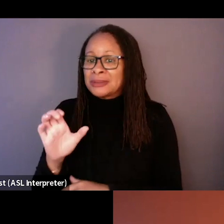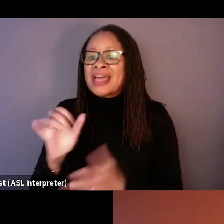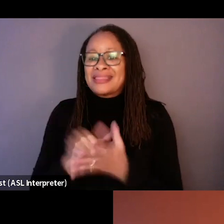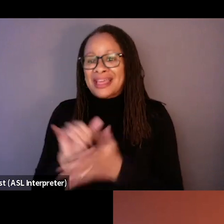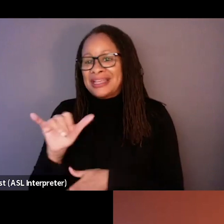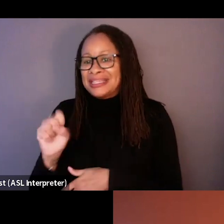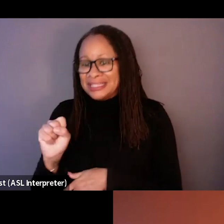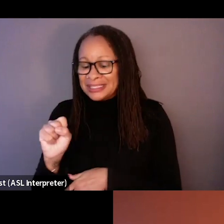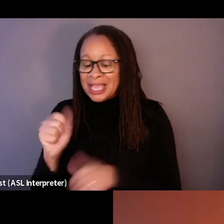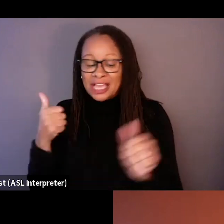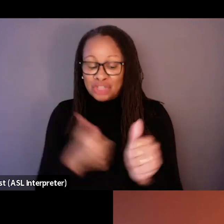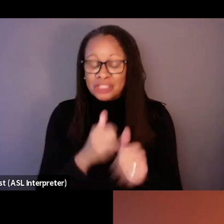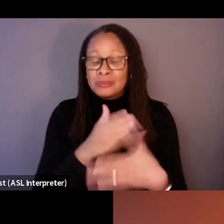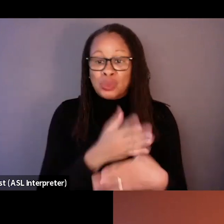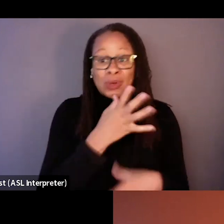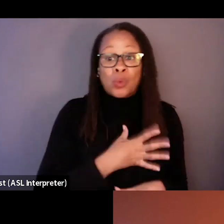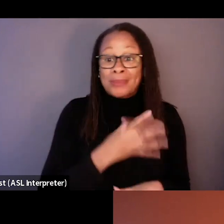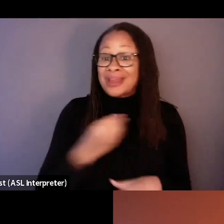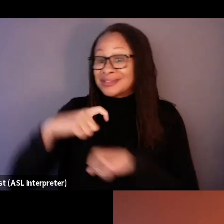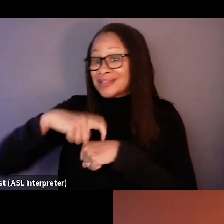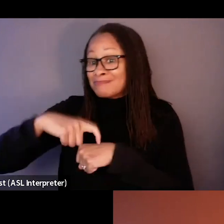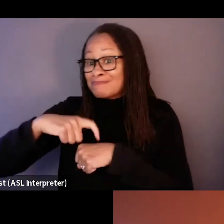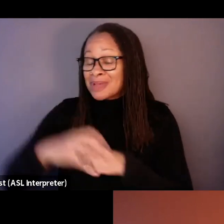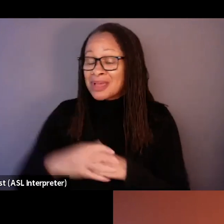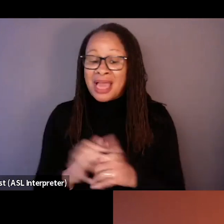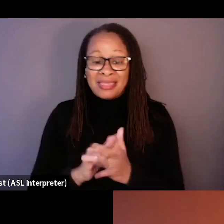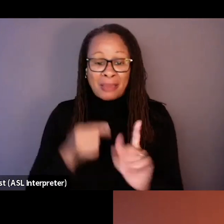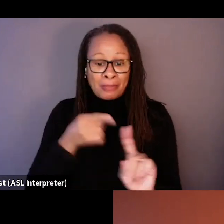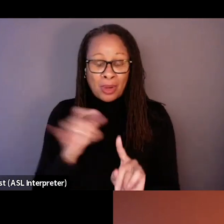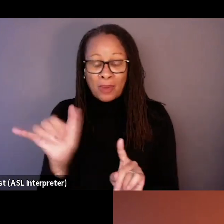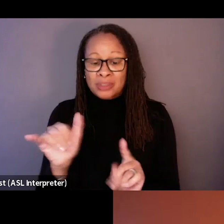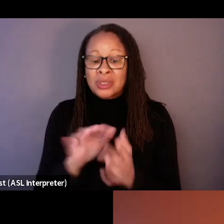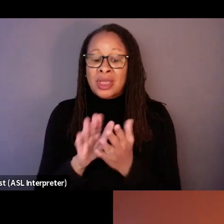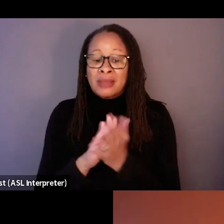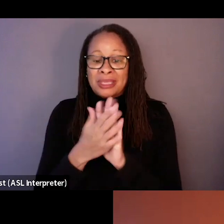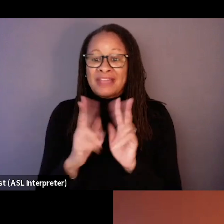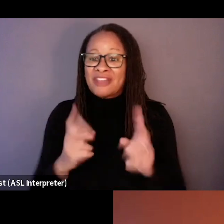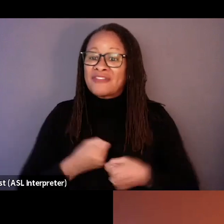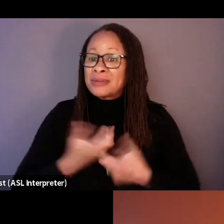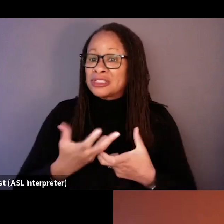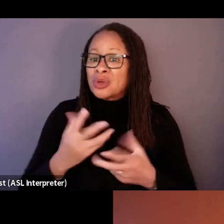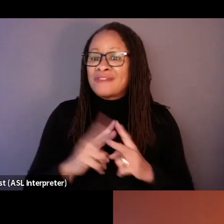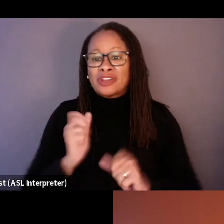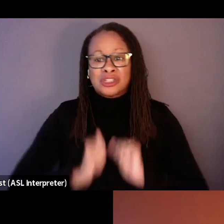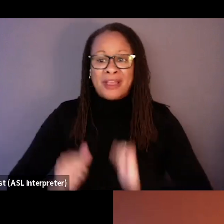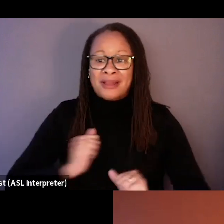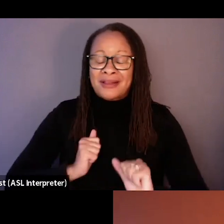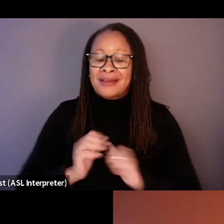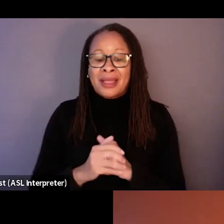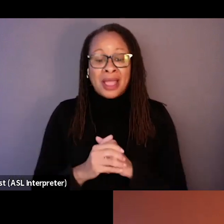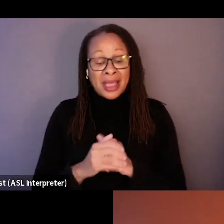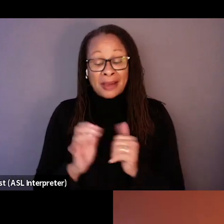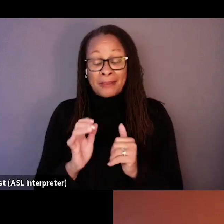between woman and time. Um, at that point, it also became very emotional and dramatic. And, but when you